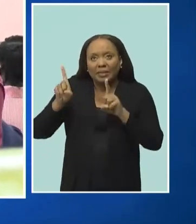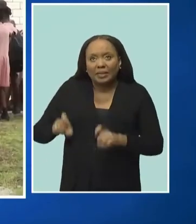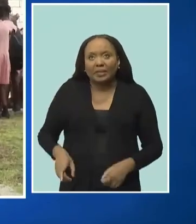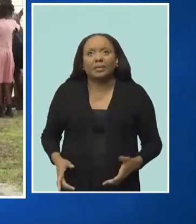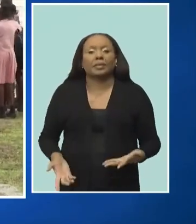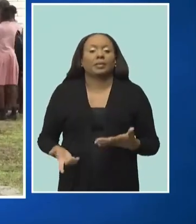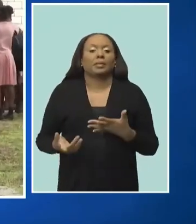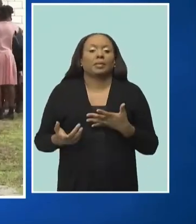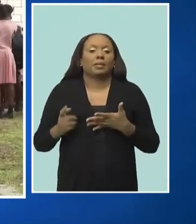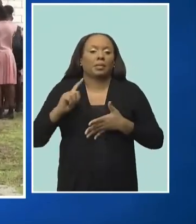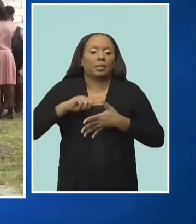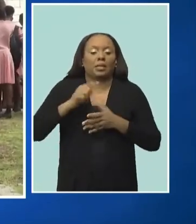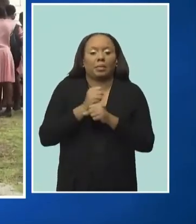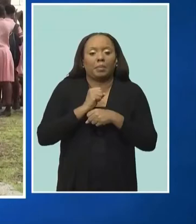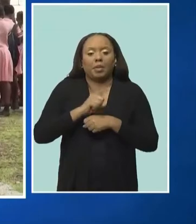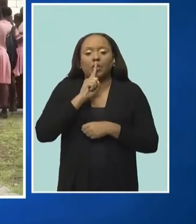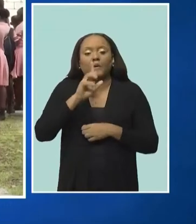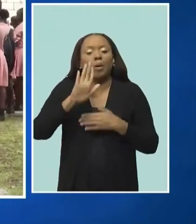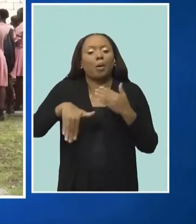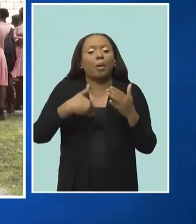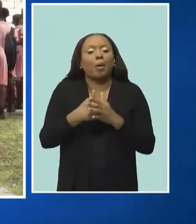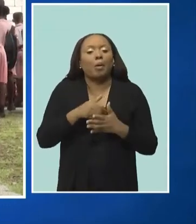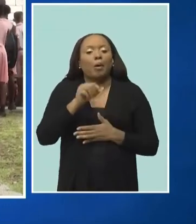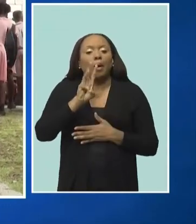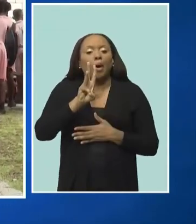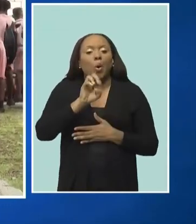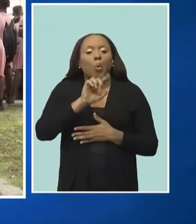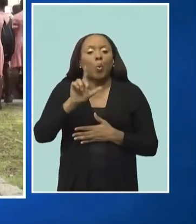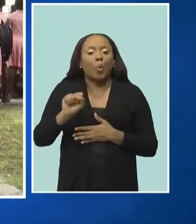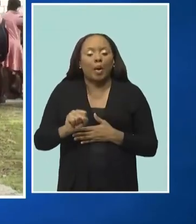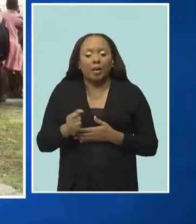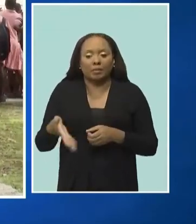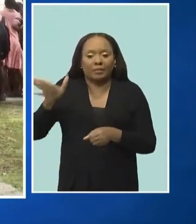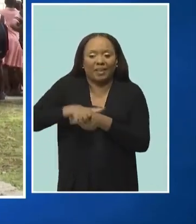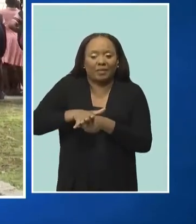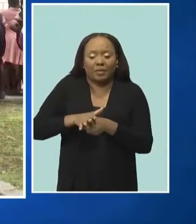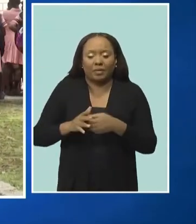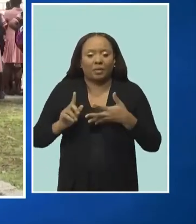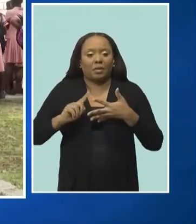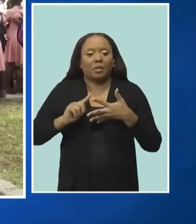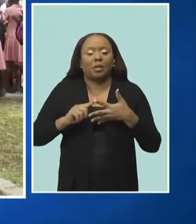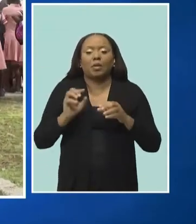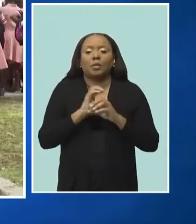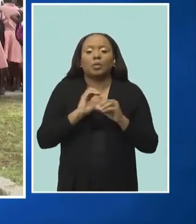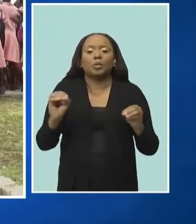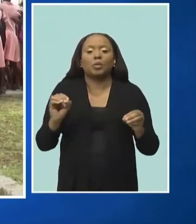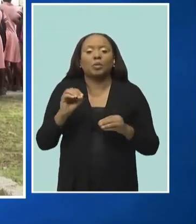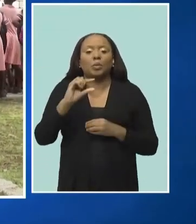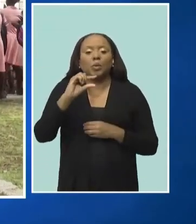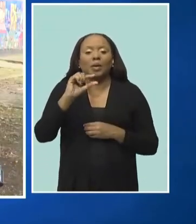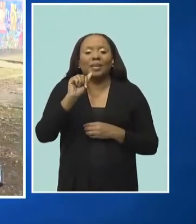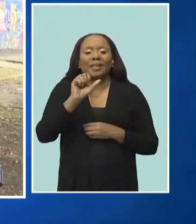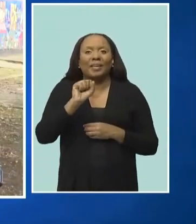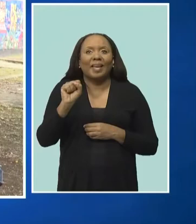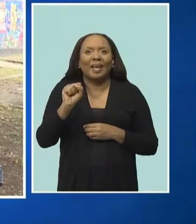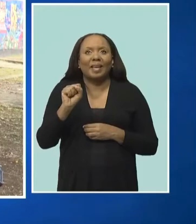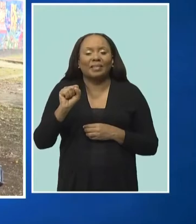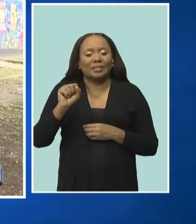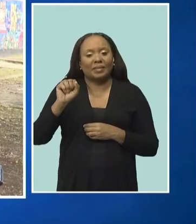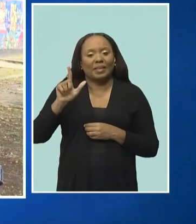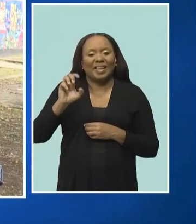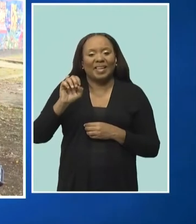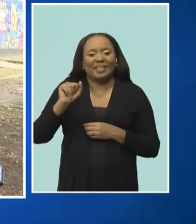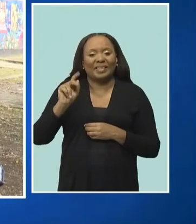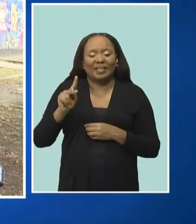ensuring wells were sealed, that there was no leakage of gas from septic tanks, and air quality tests. After analyzing